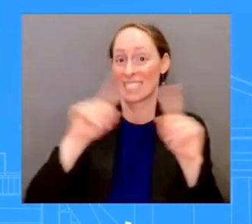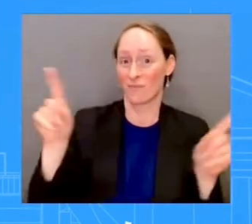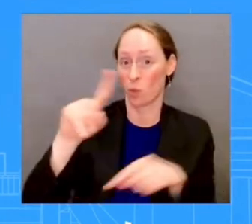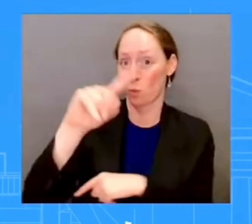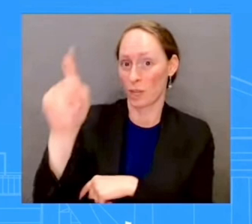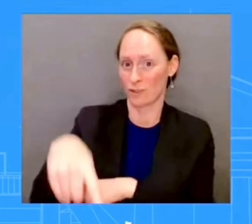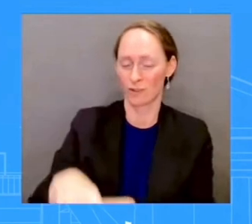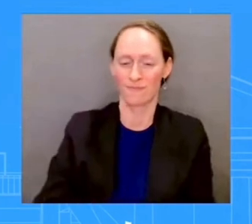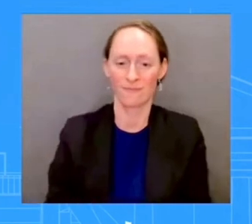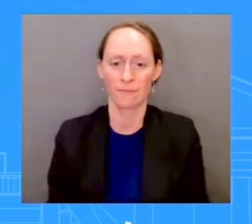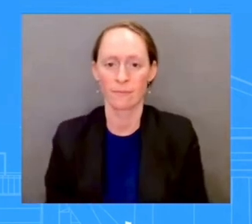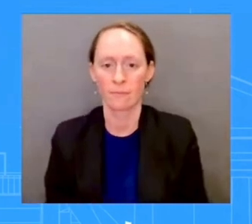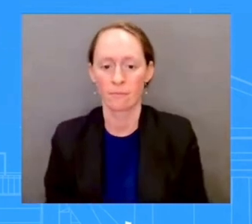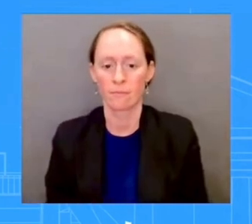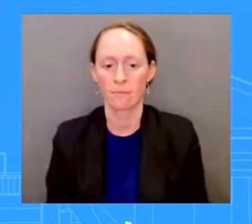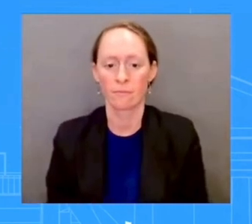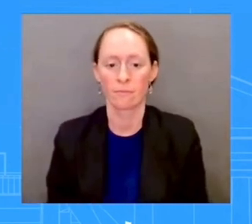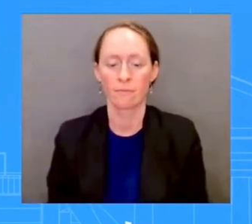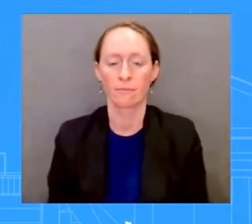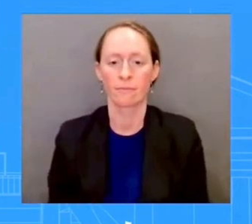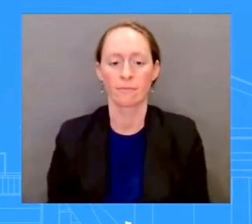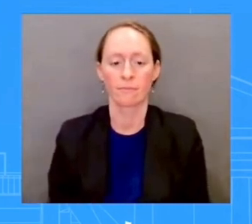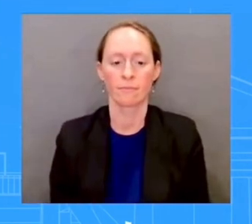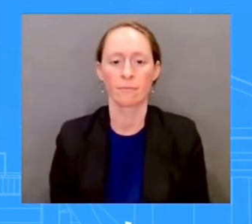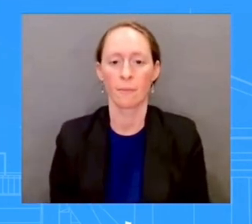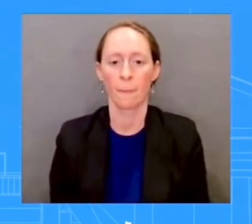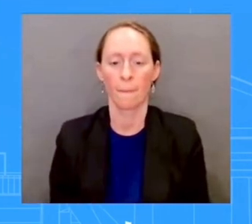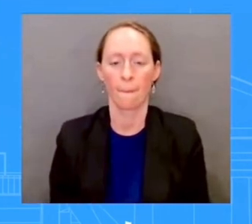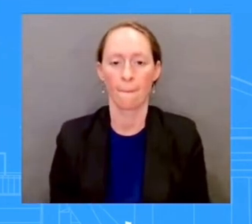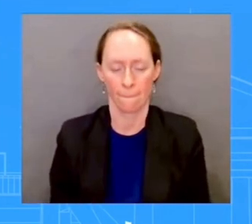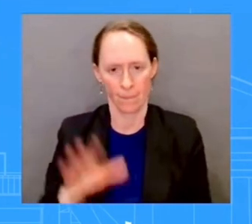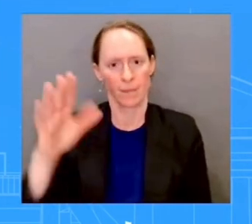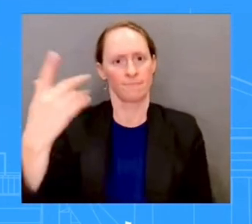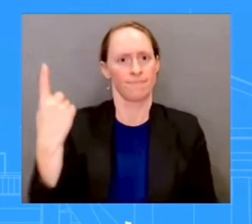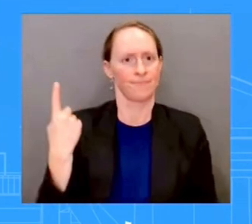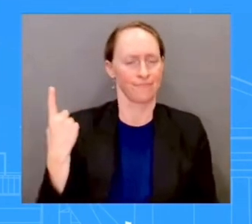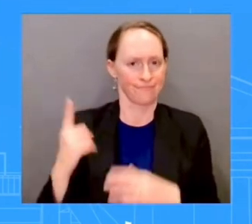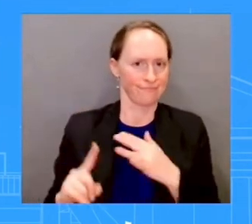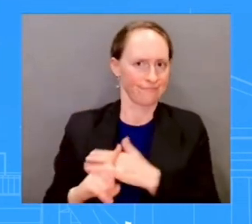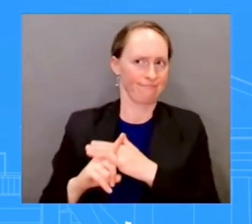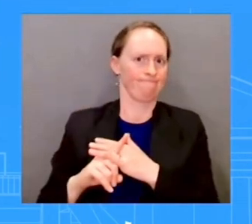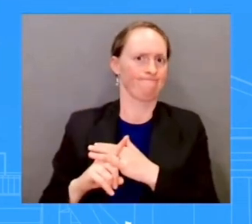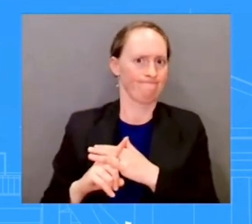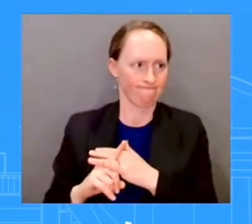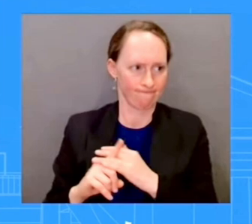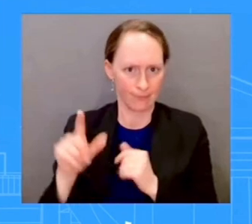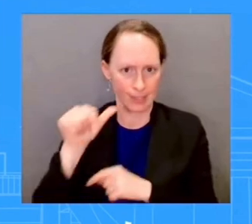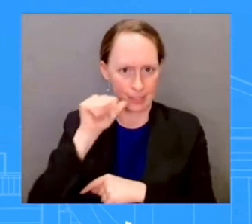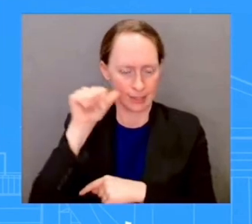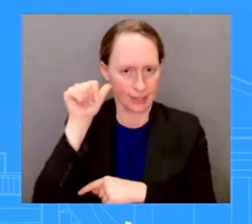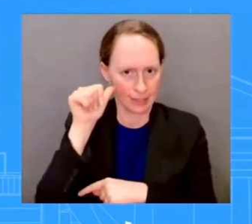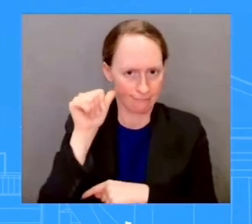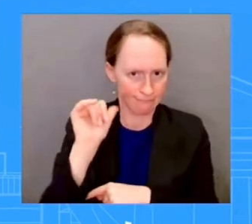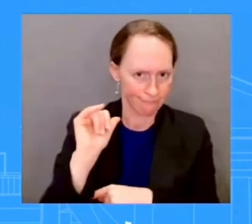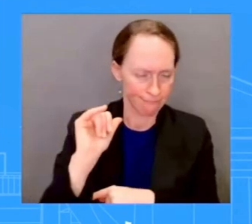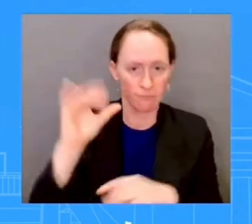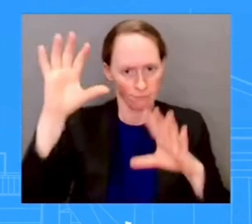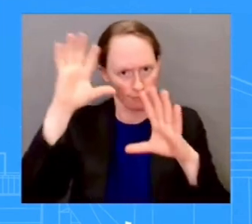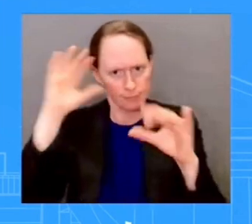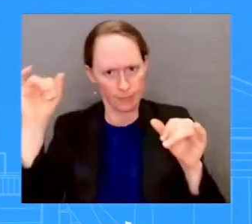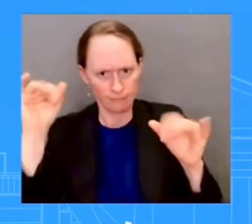House yesterday because the President, justifiably, understandably, was focused on natural disasters and talked to the four governors of the states affected by the storm.